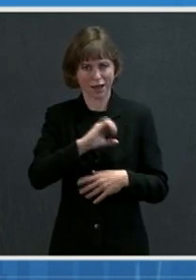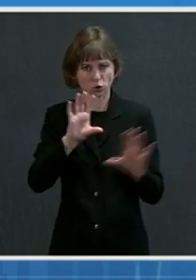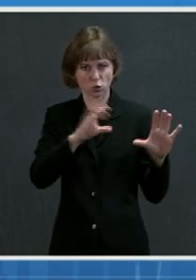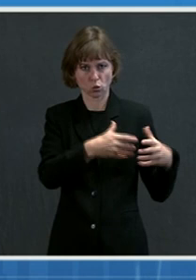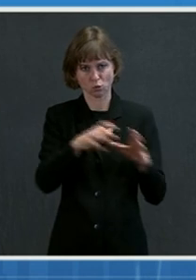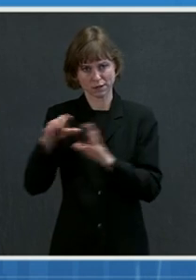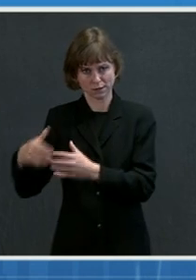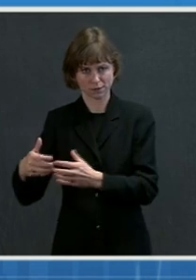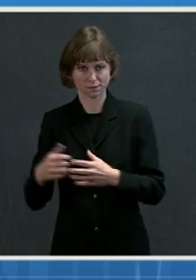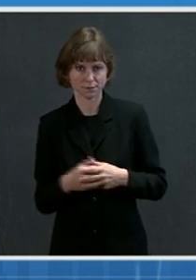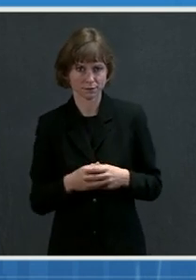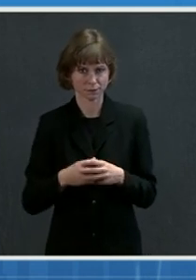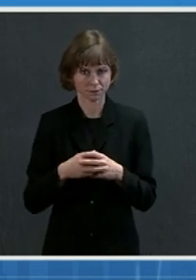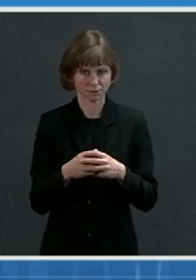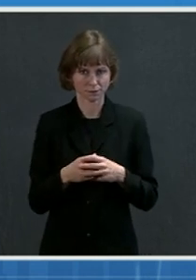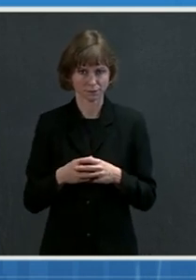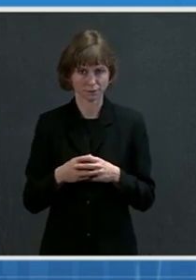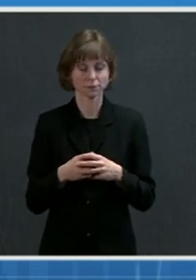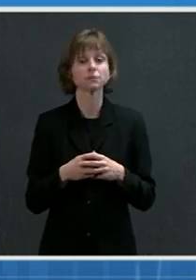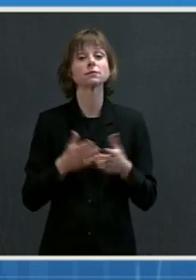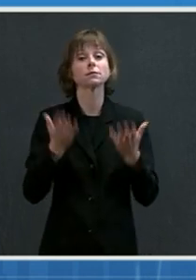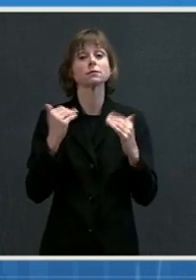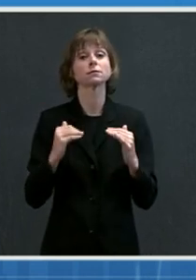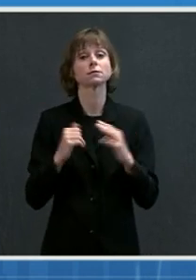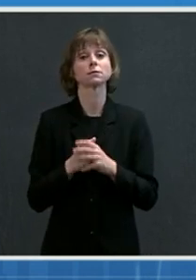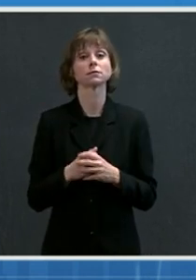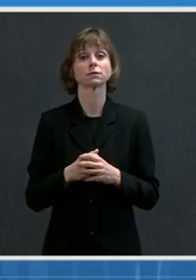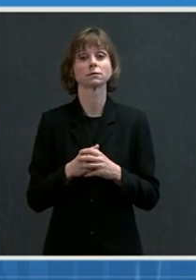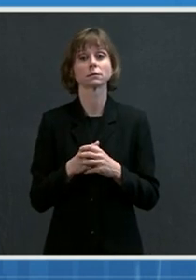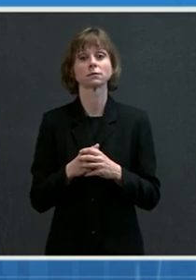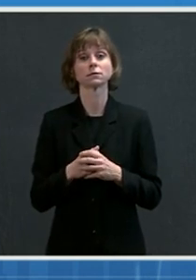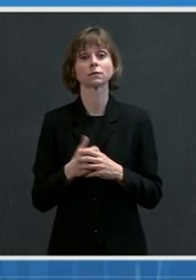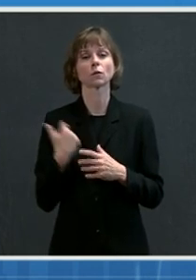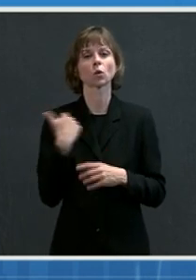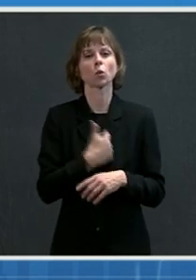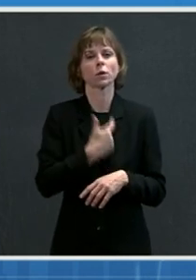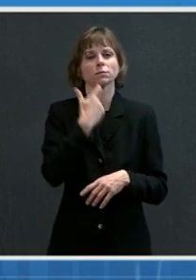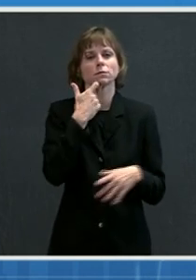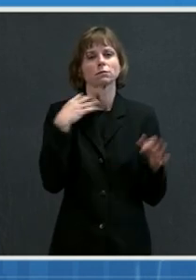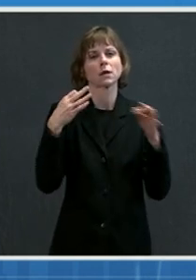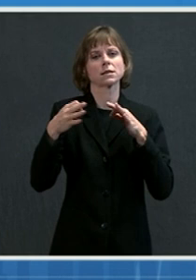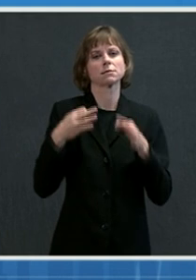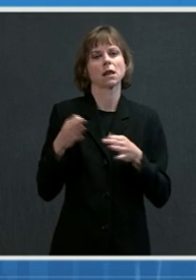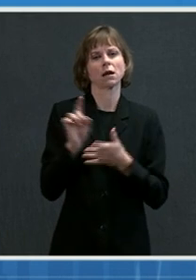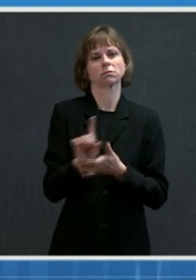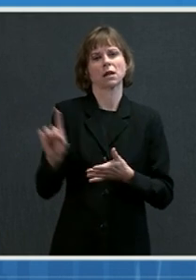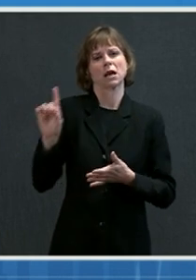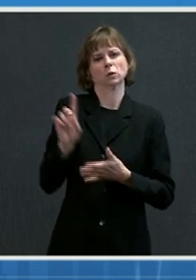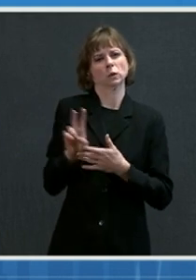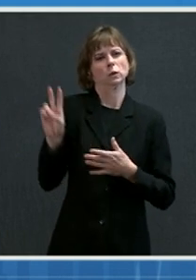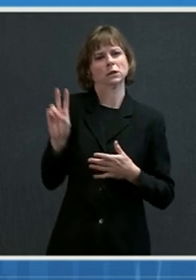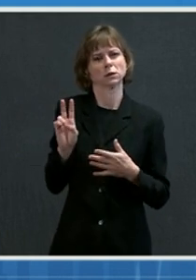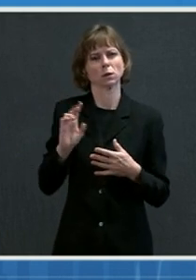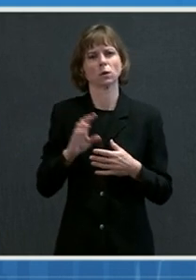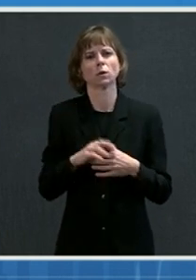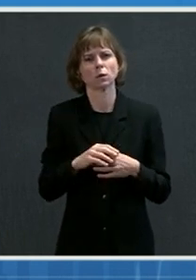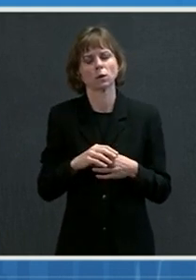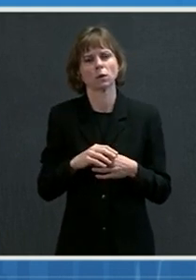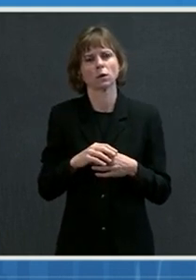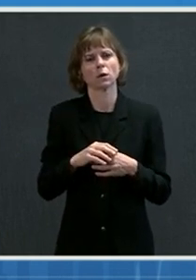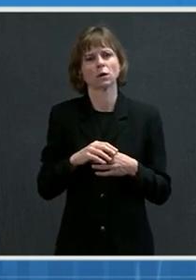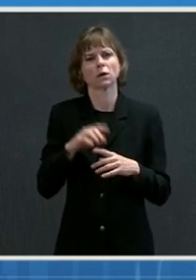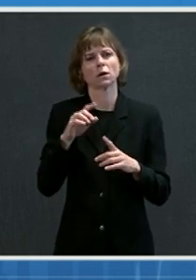Next slide. The next approach is one that we spoke about a week or so ago, was namely